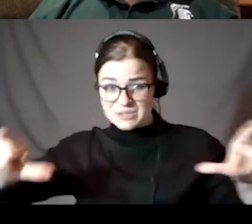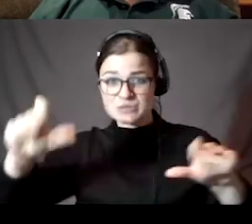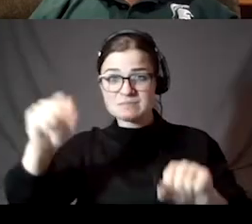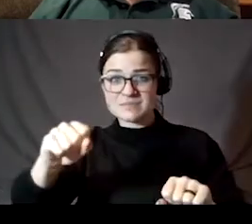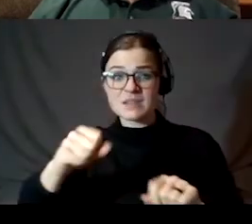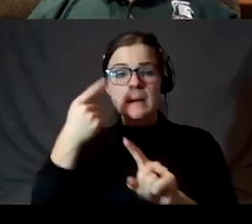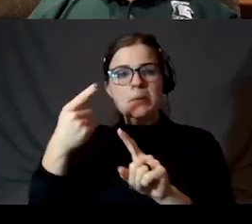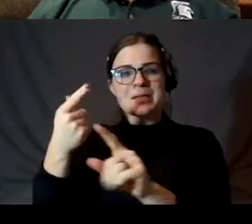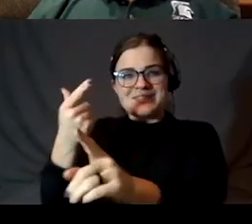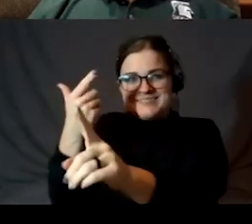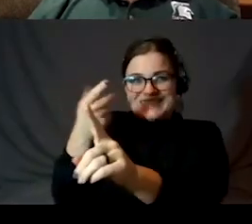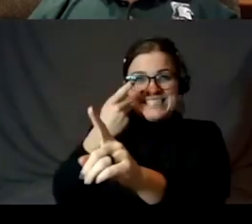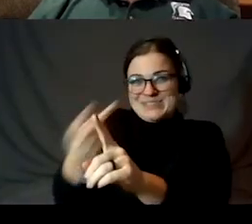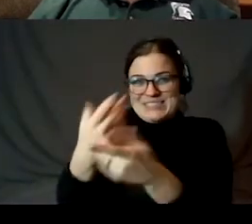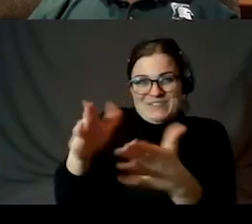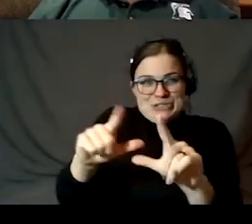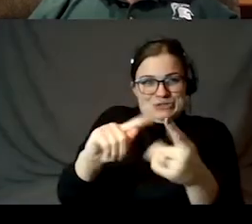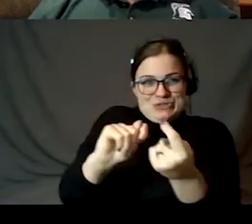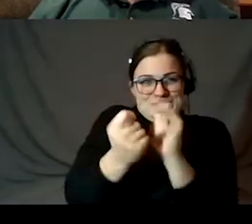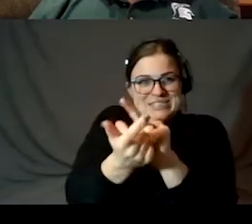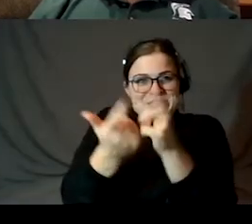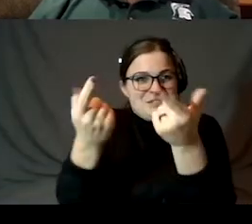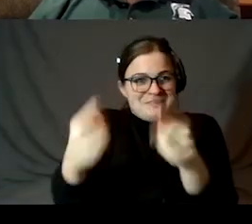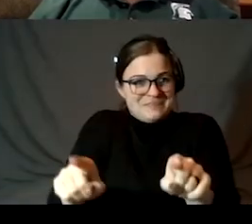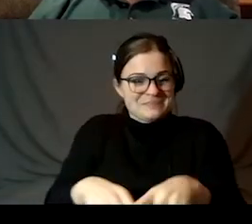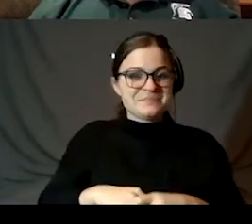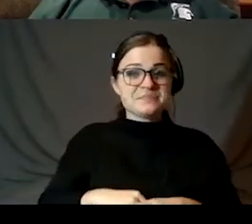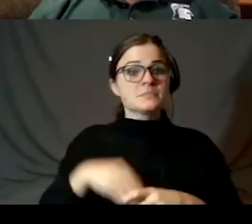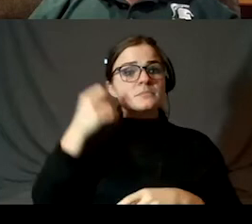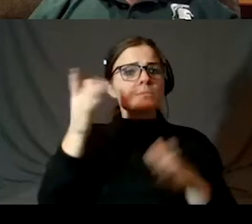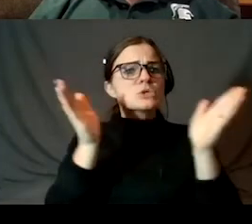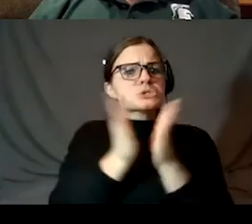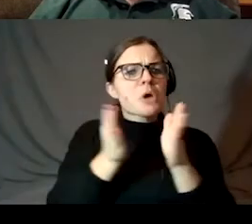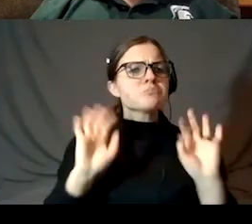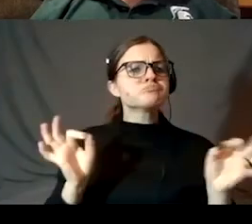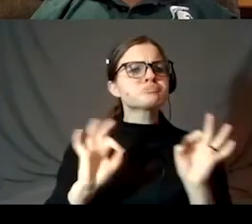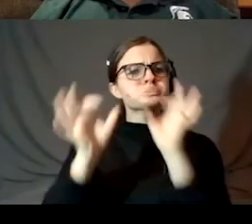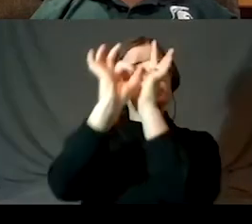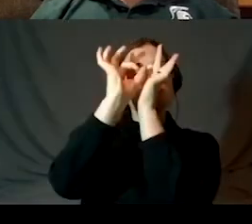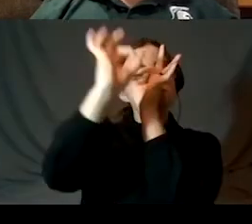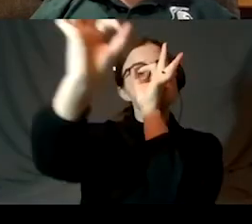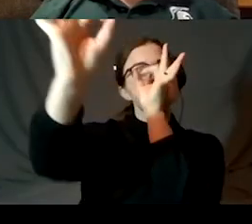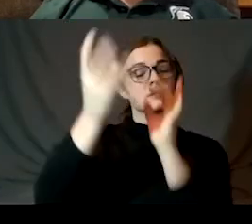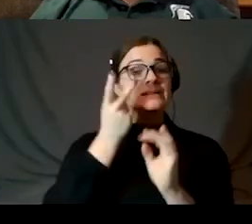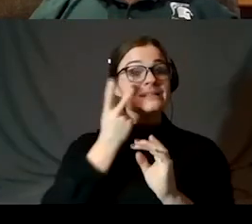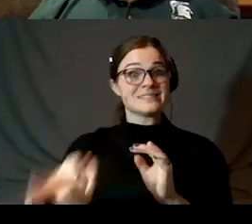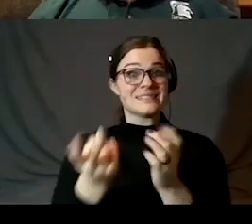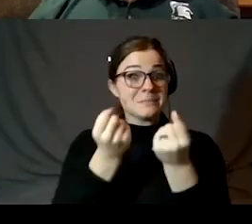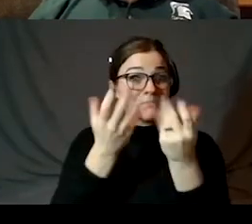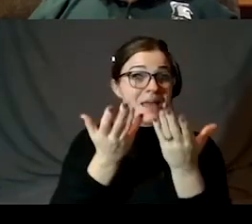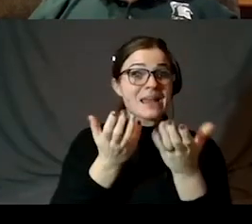some translations. So a small telescope will show all kinds of features. It'll show more craters than you can imagine.